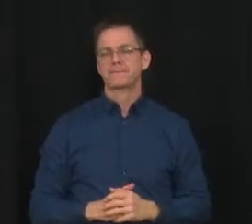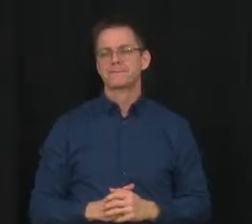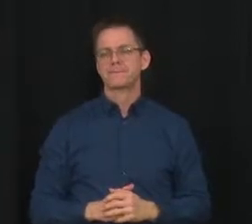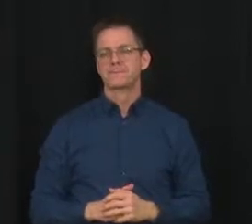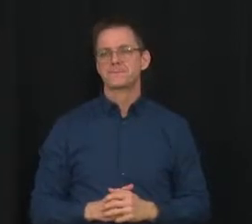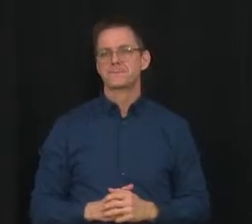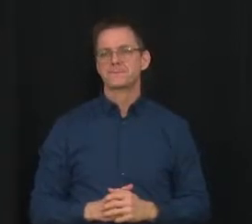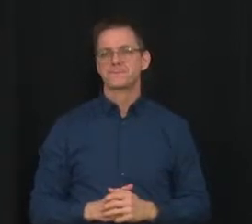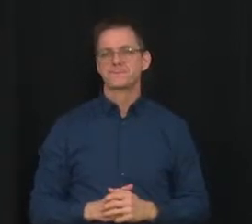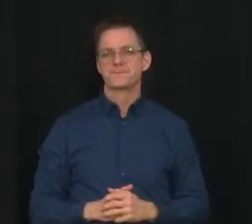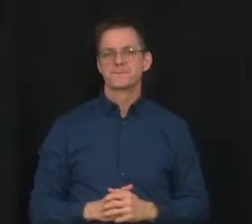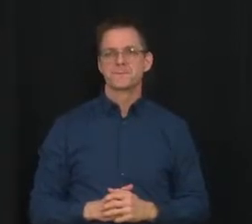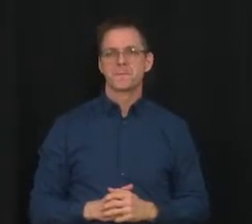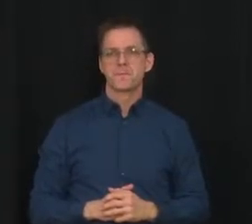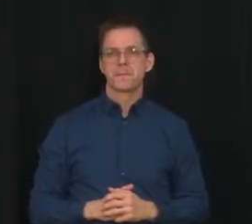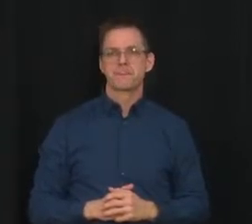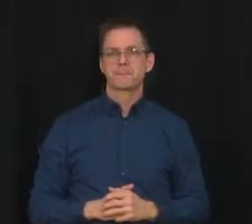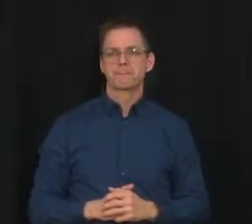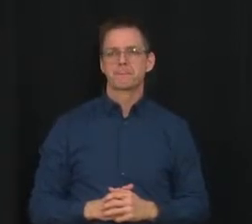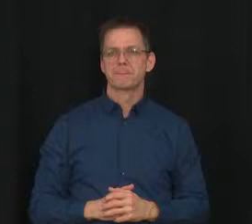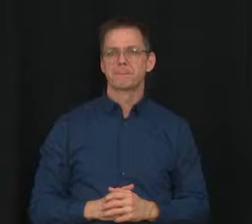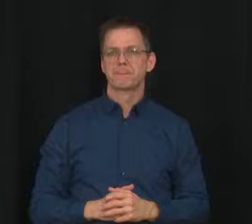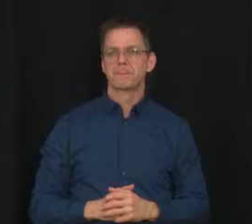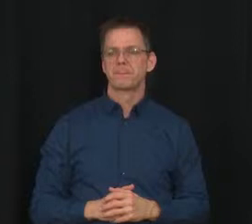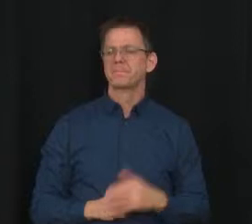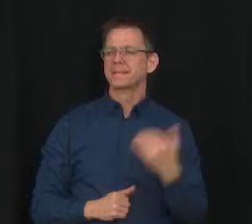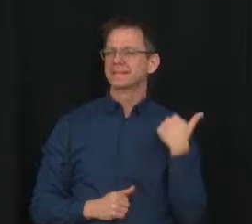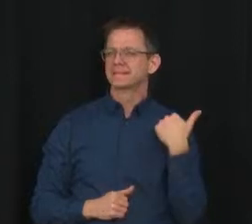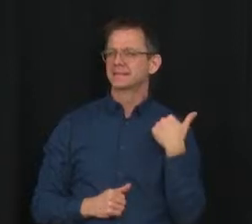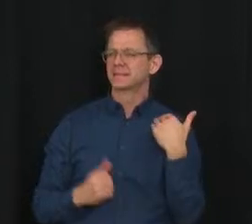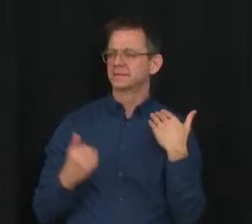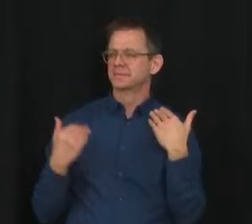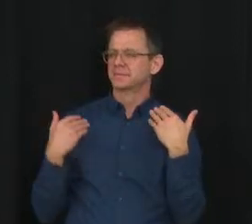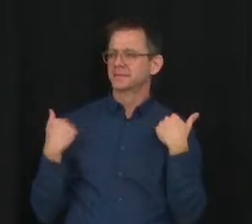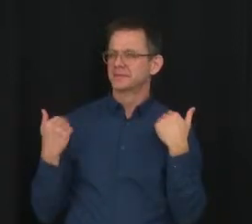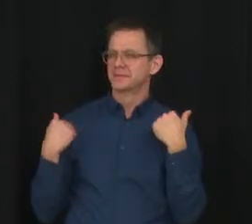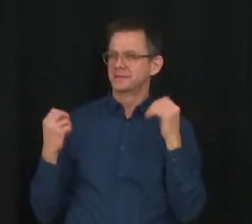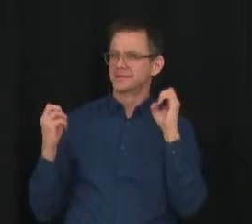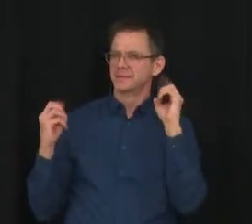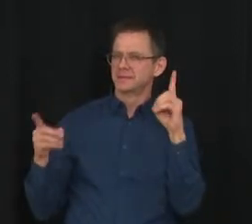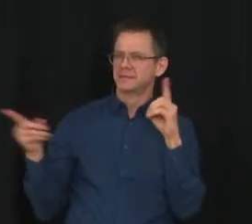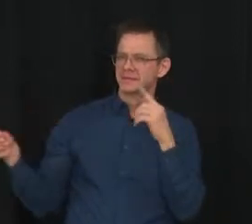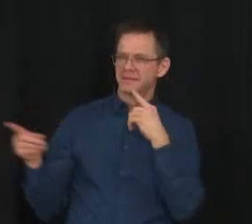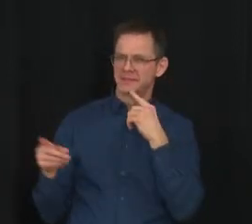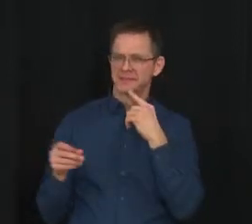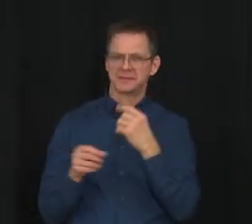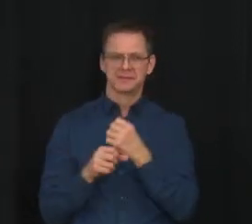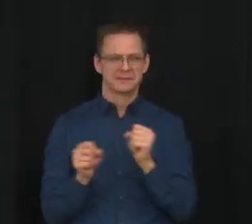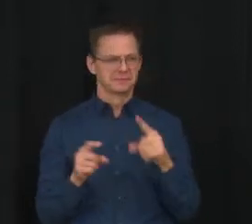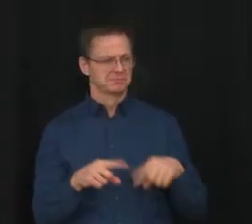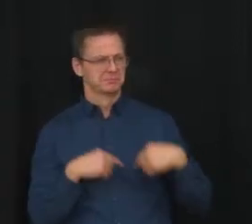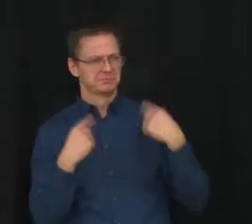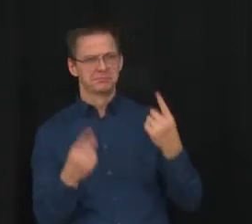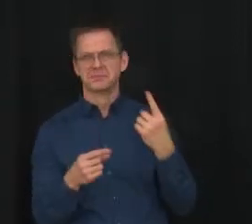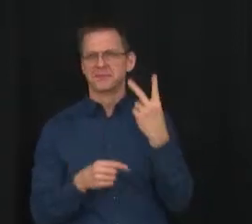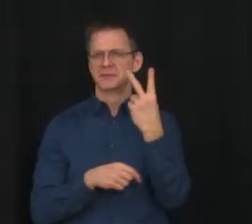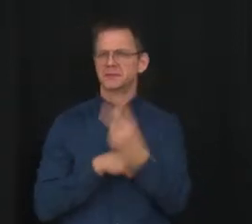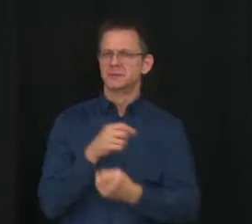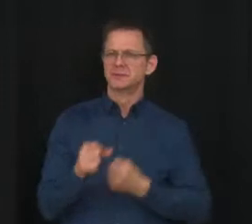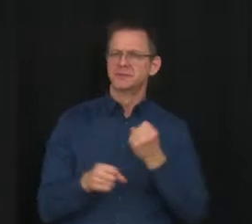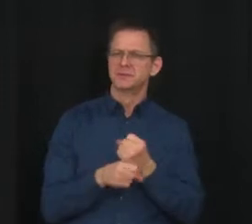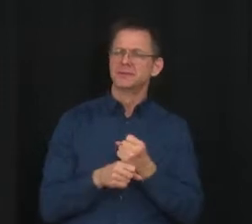The minister just said that schools have been safe throughout. And I'm just wondering if we can look at, there's been various states of